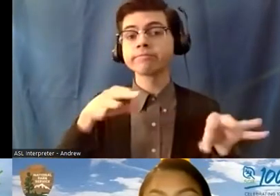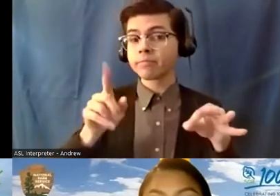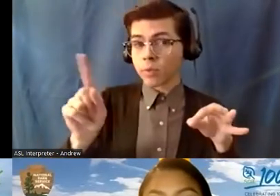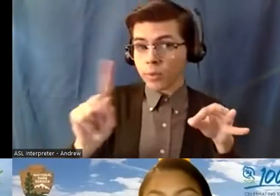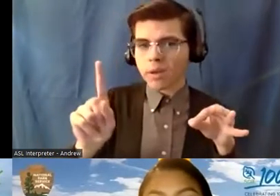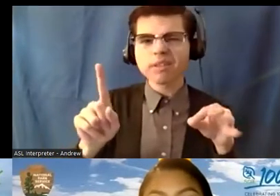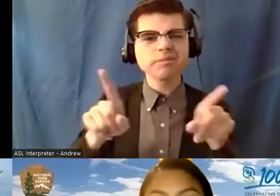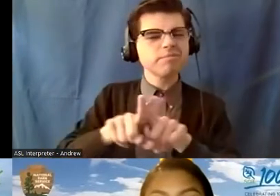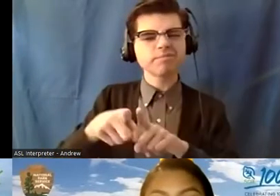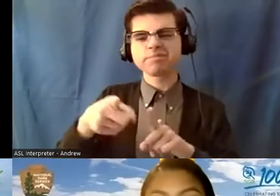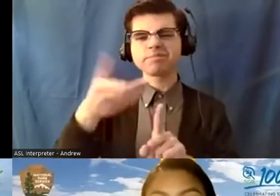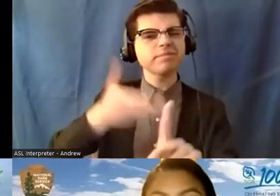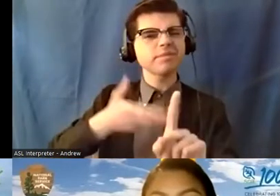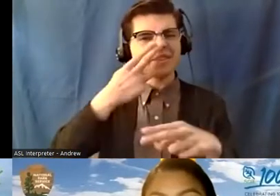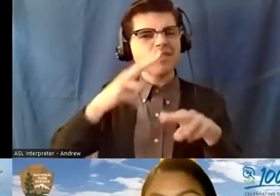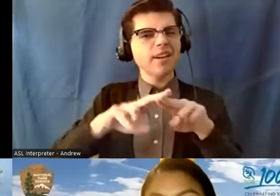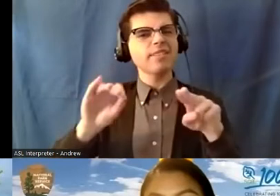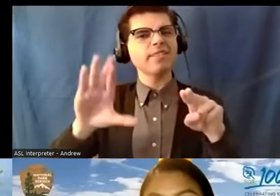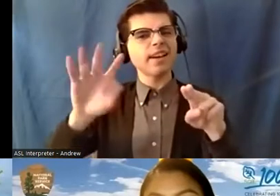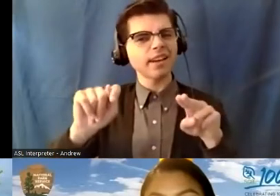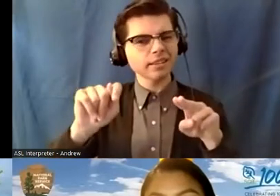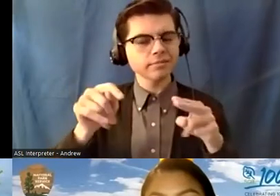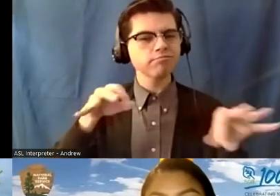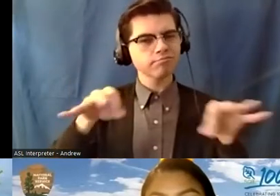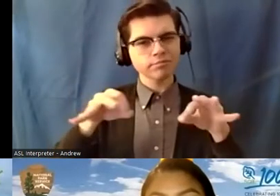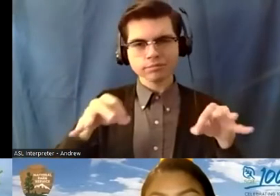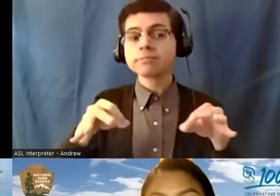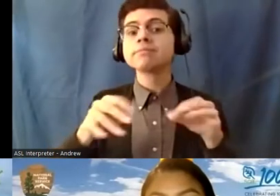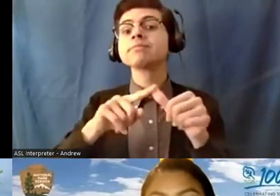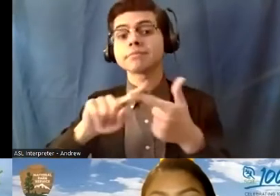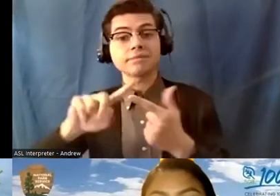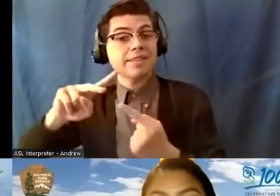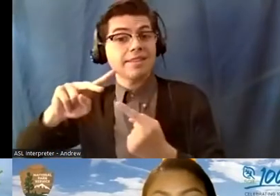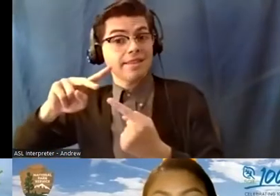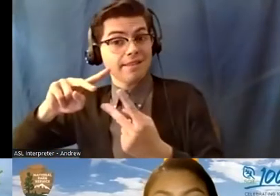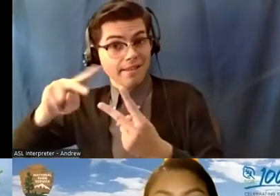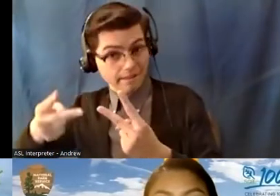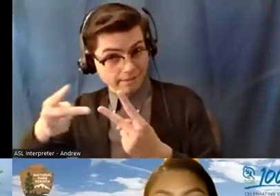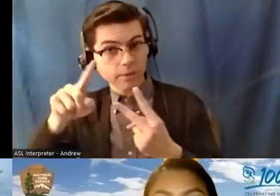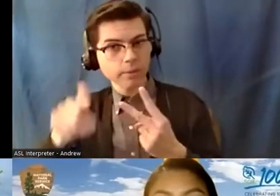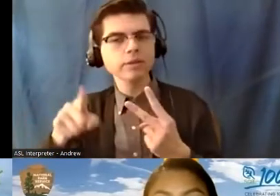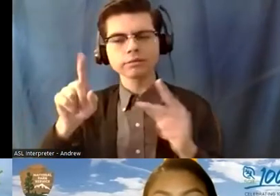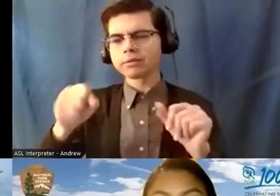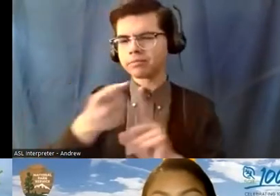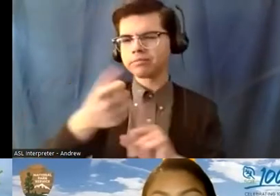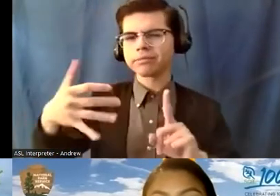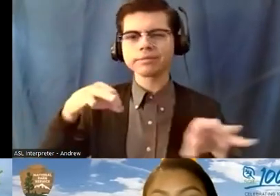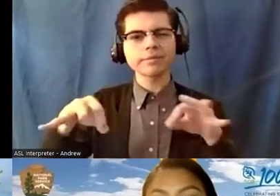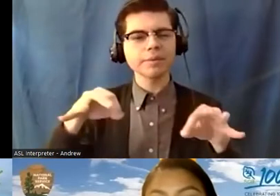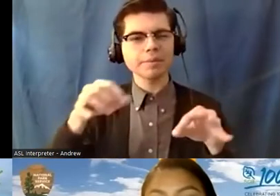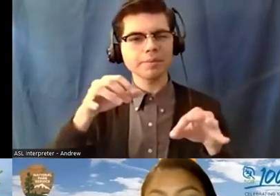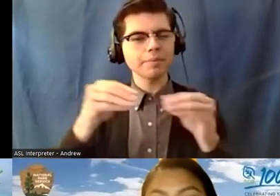fun fact about yourself. You'll have a chance to go more in depth on the second question. We'll start with Amy and then go to Chris,